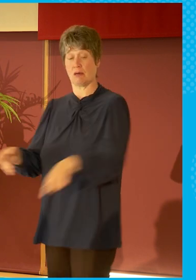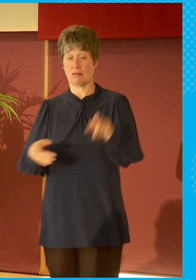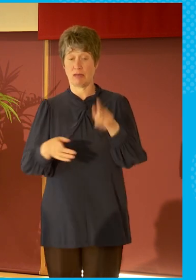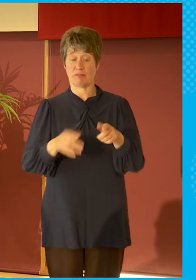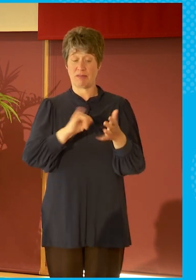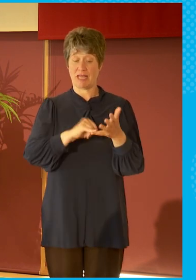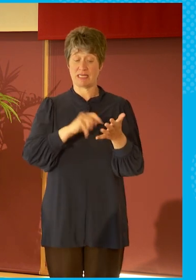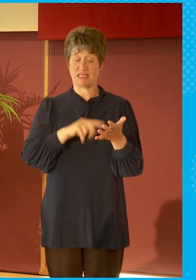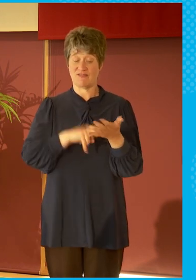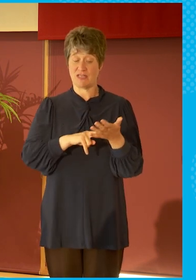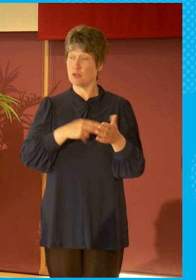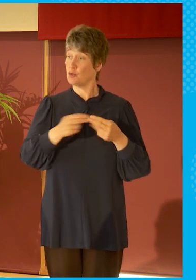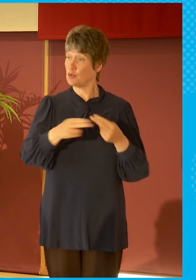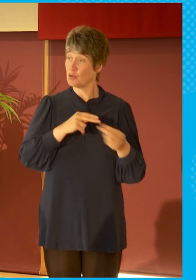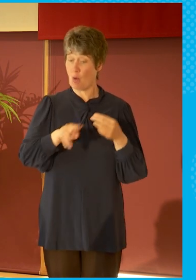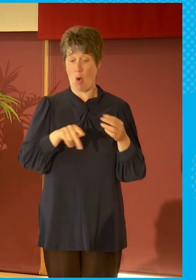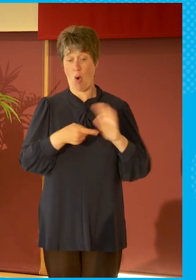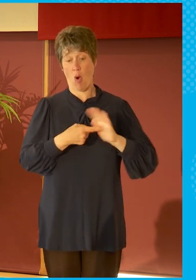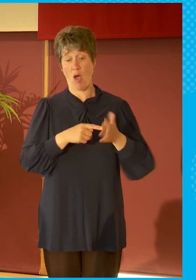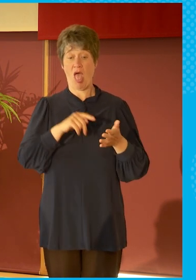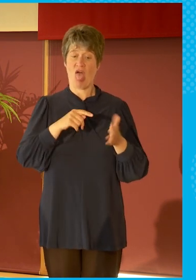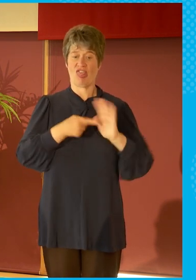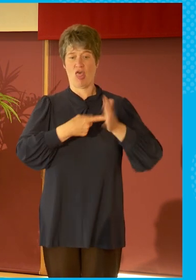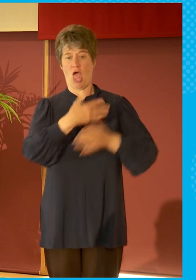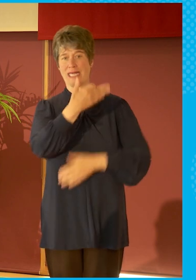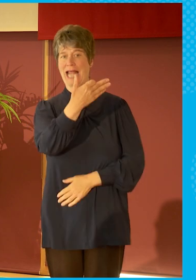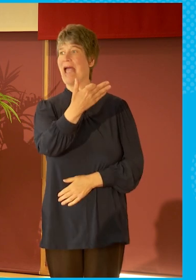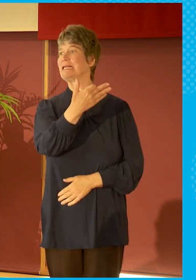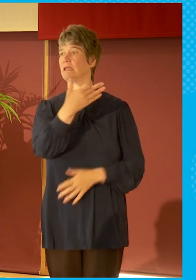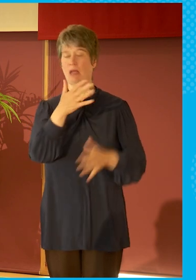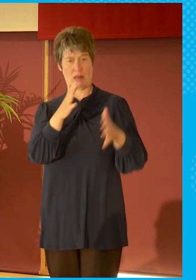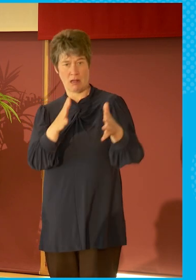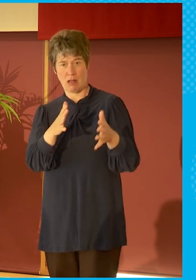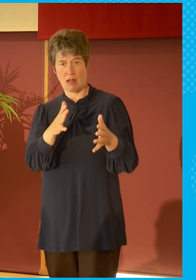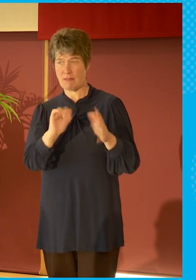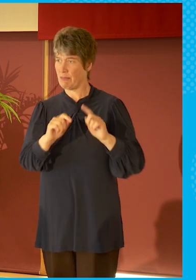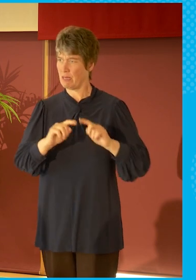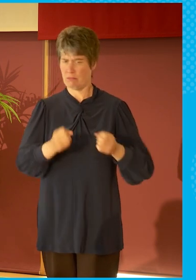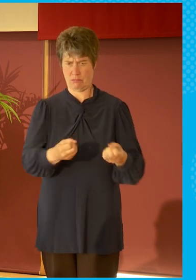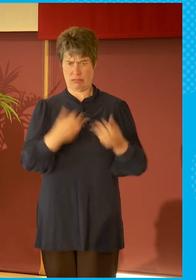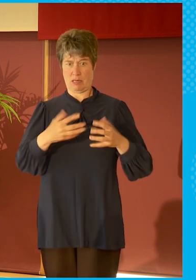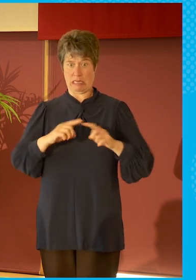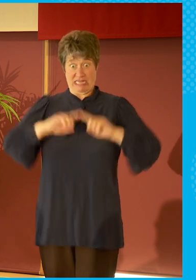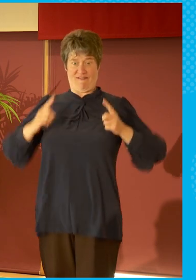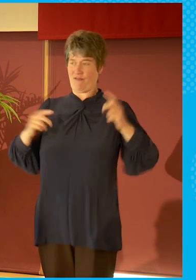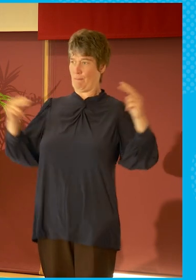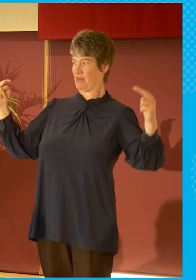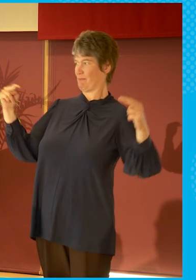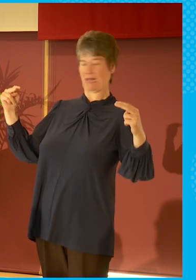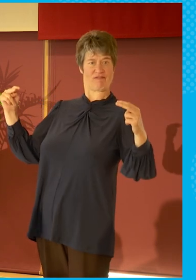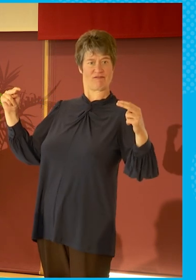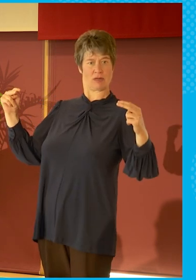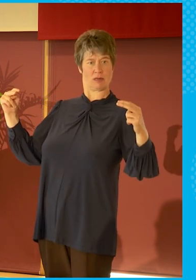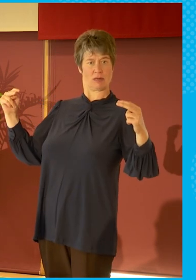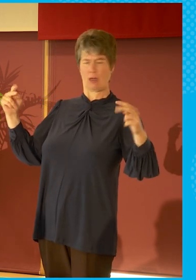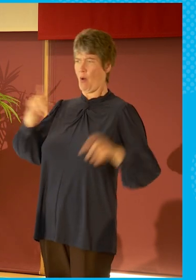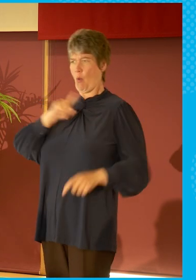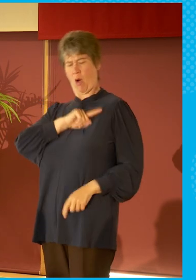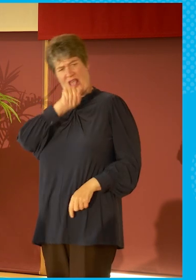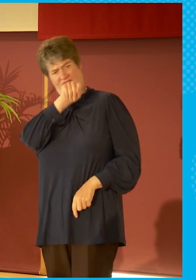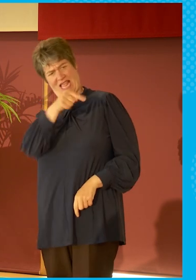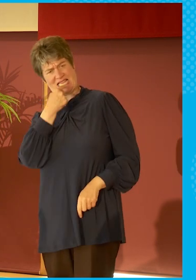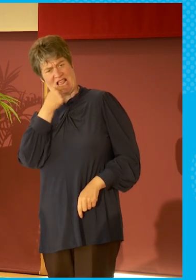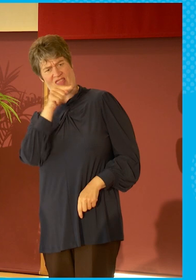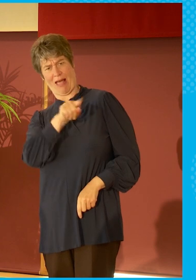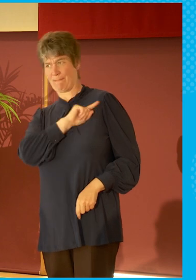Scotland and you see that perspective, but you see a completely different perspective as well. And you think, well, why are they saying that when everybody thinks it's this?